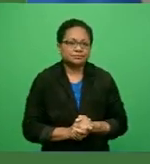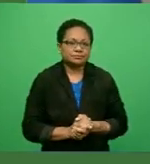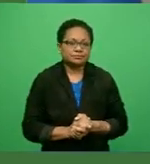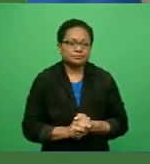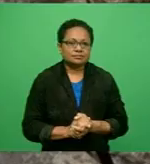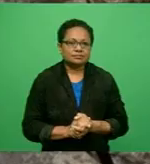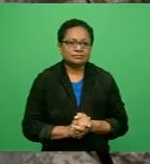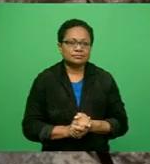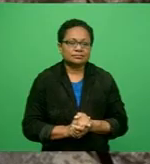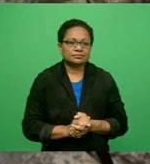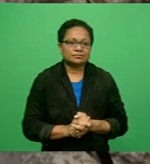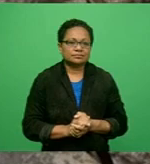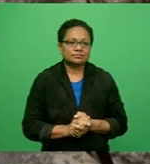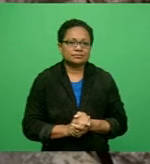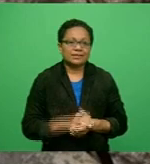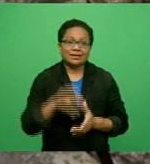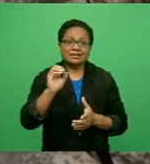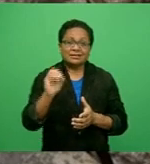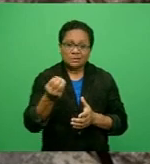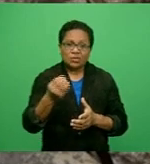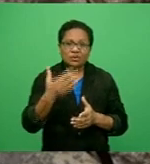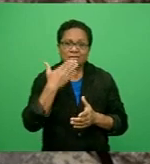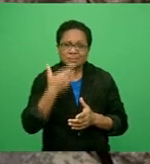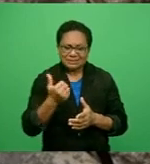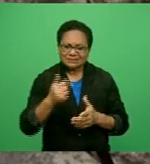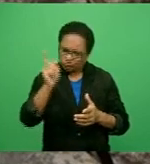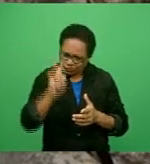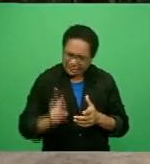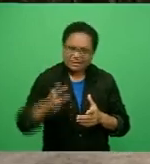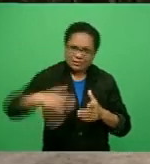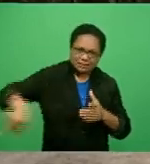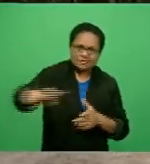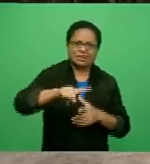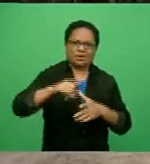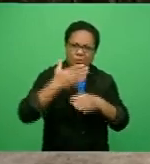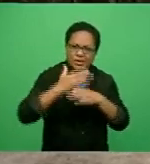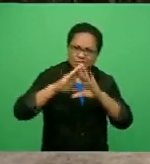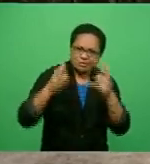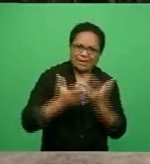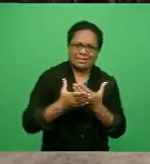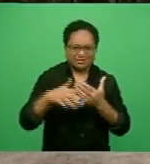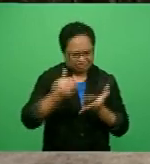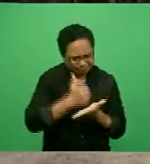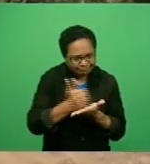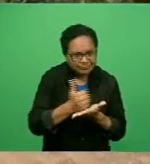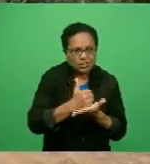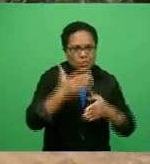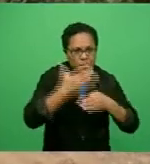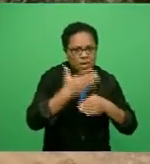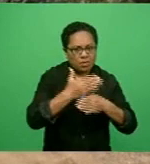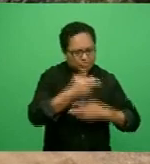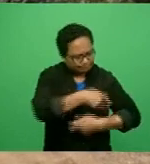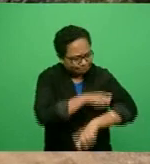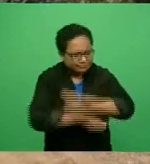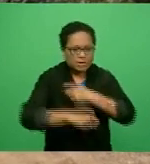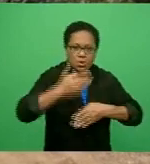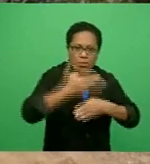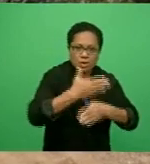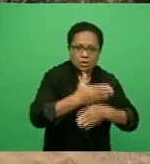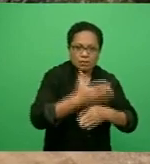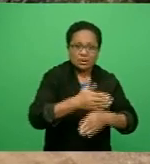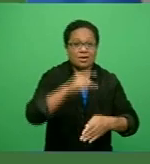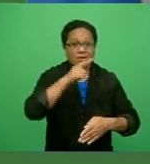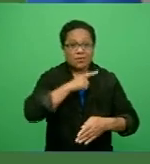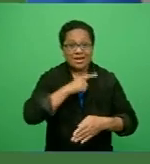imagination. So let us commit today, now, to sweeping climate action that can lay the foundations for a world of health,